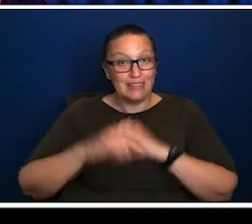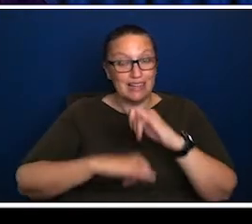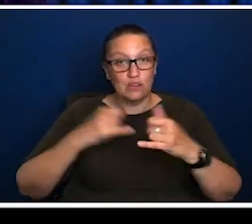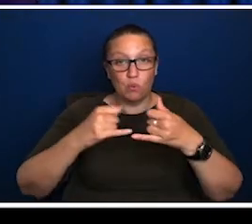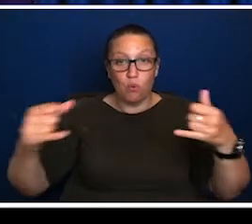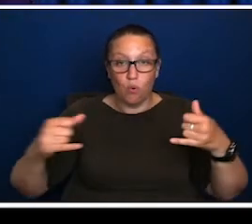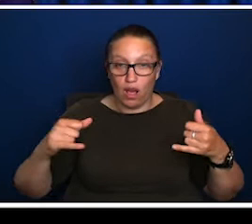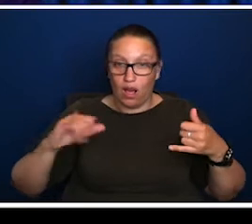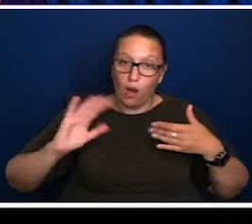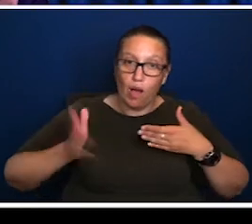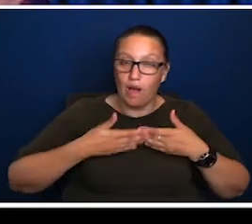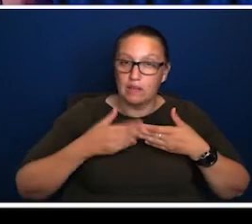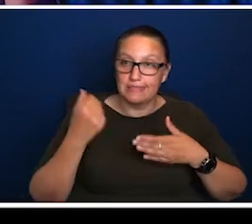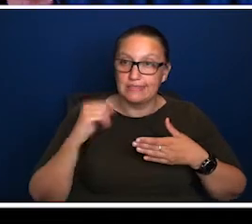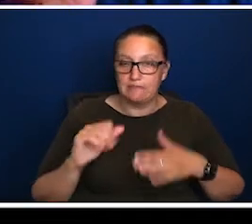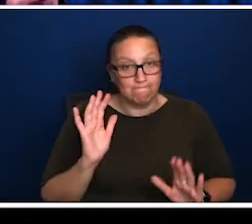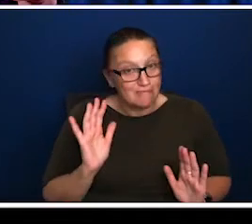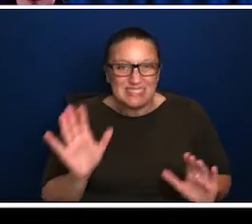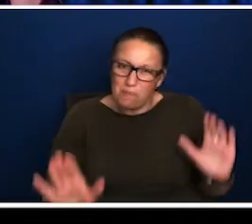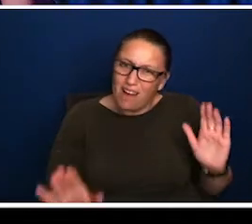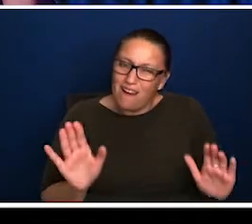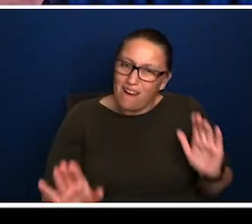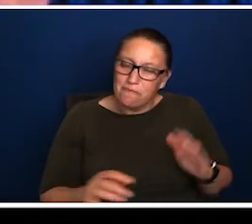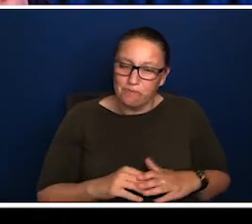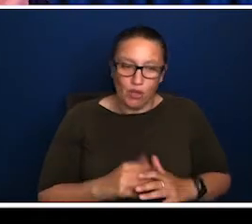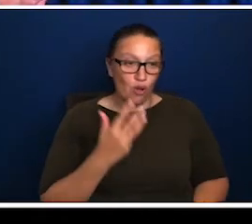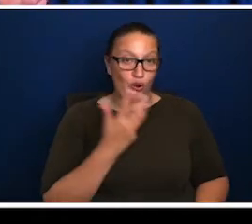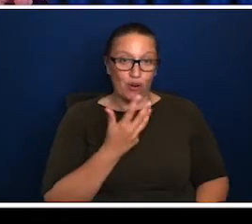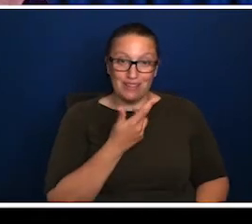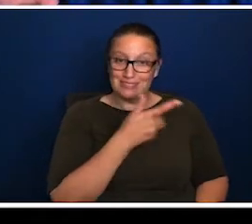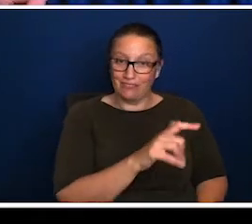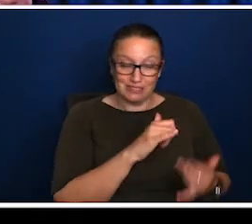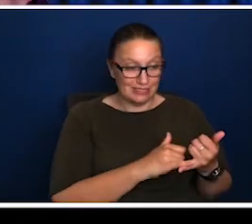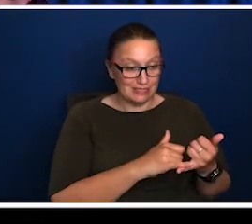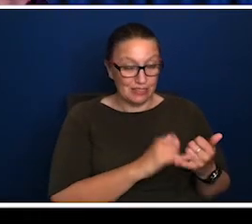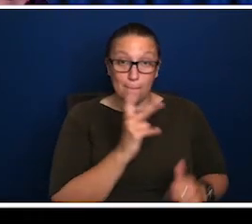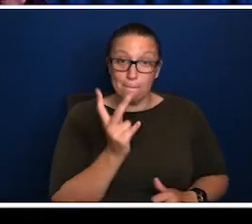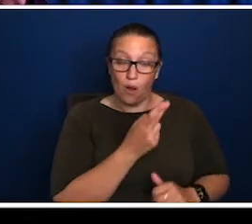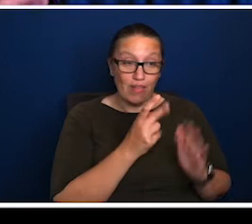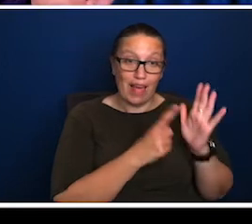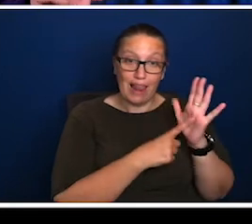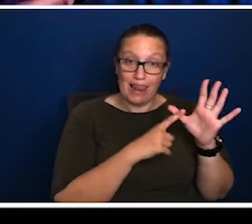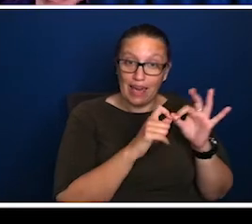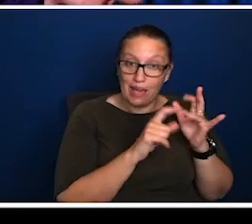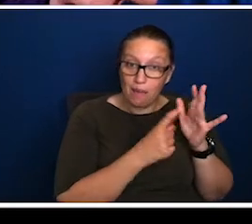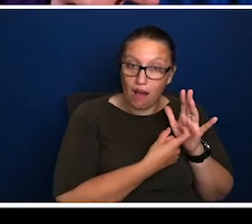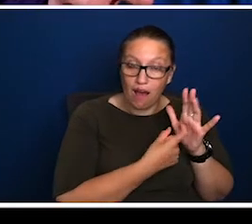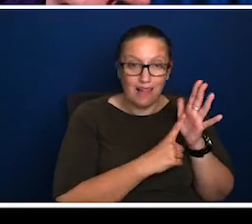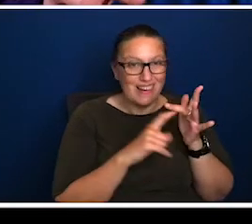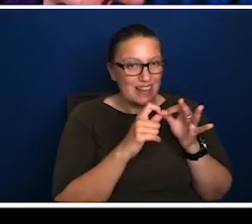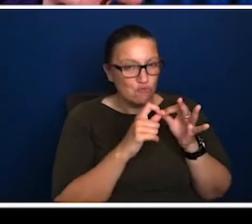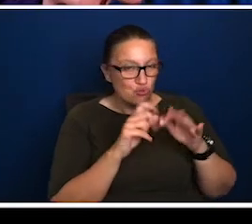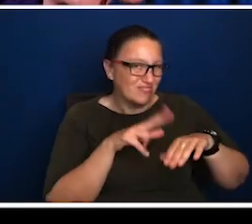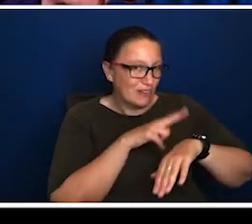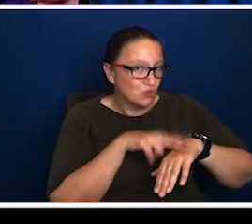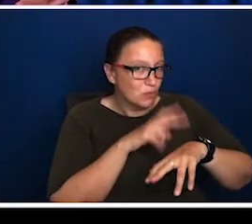think about what's missing, the seventies, of course, both sides of federal politics, especially, uh, even at a state level, certainly in a state like